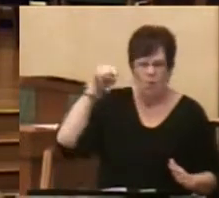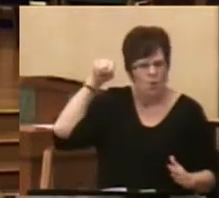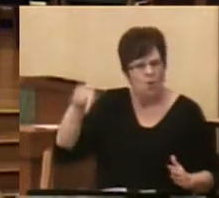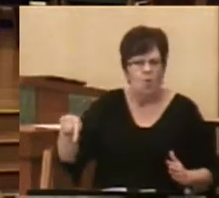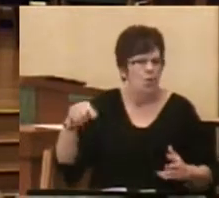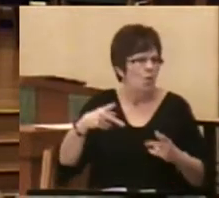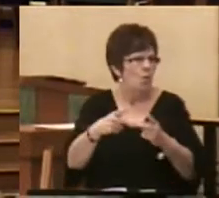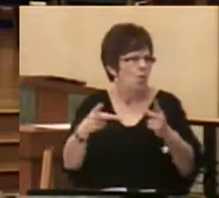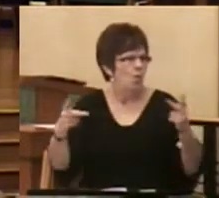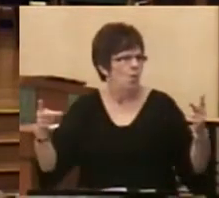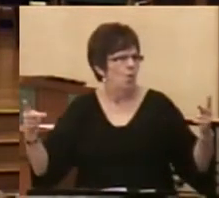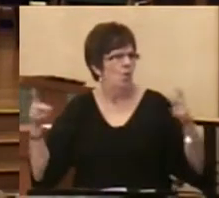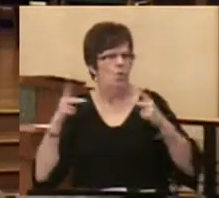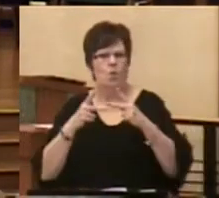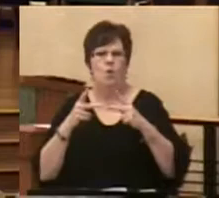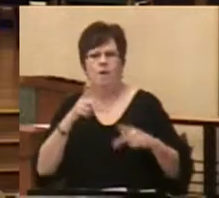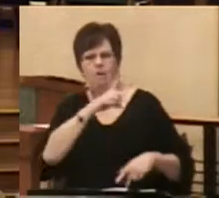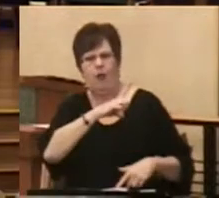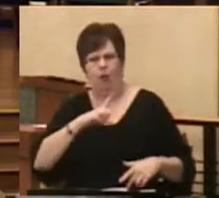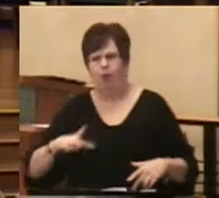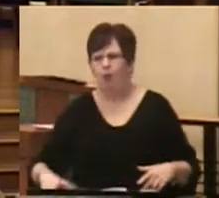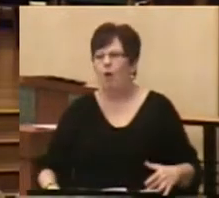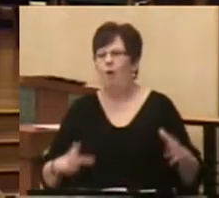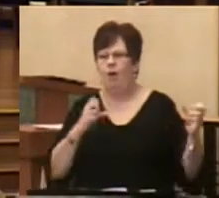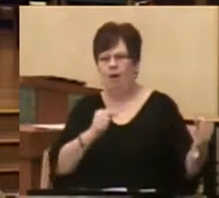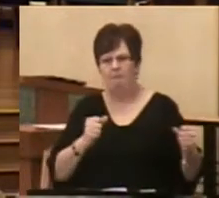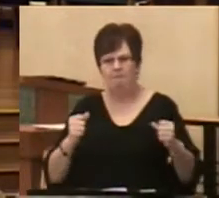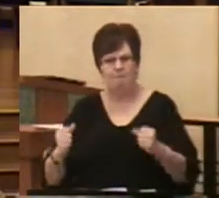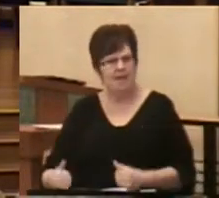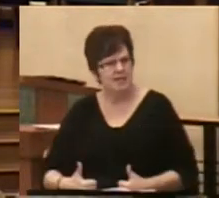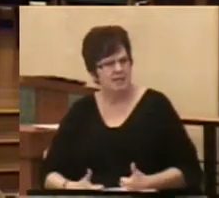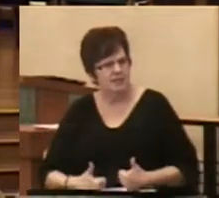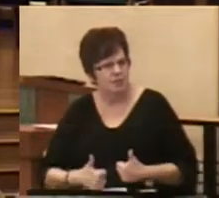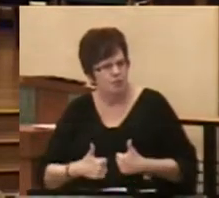that the Lord Almighty dwells.